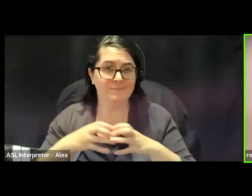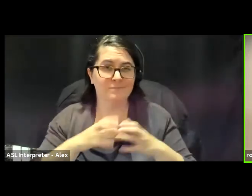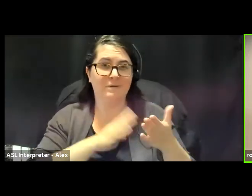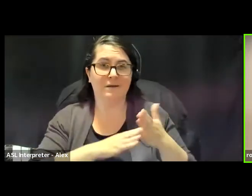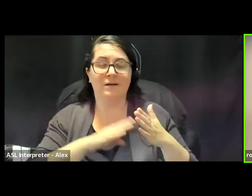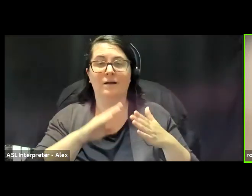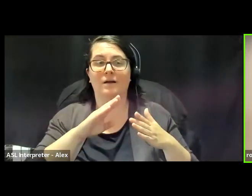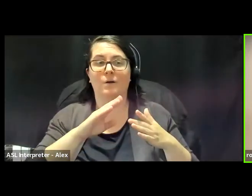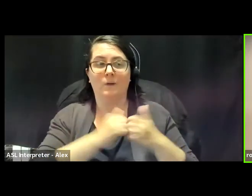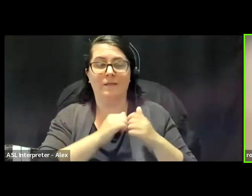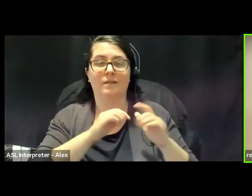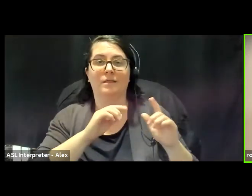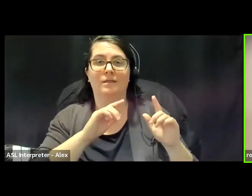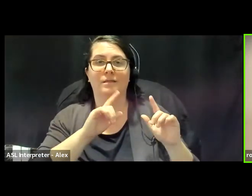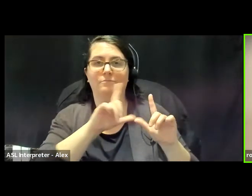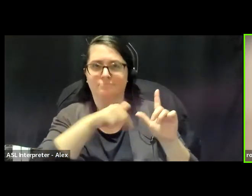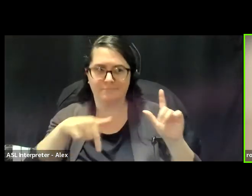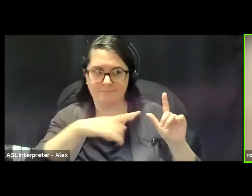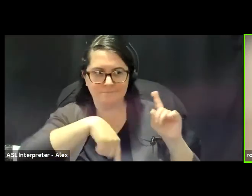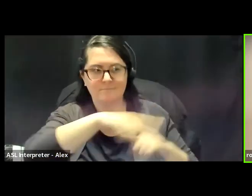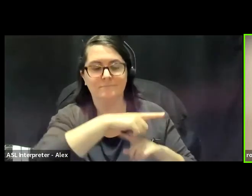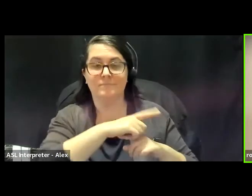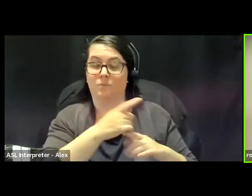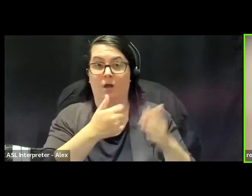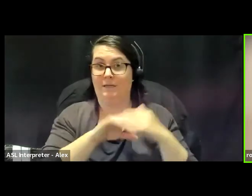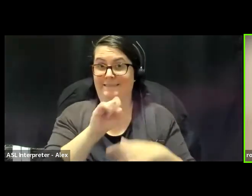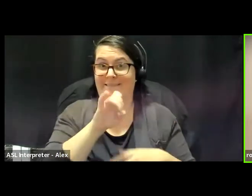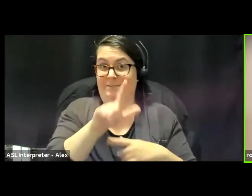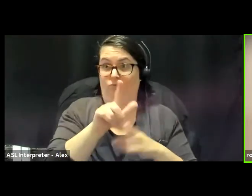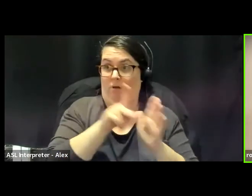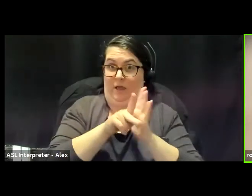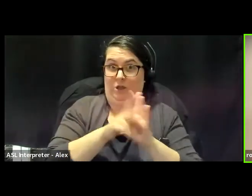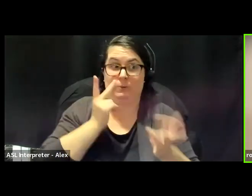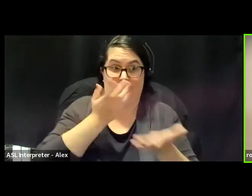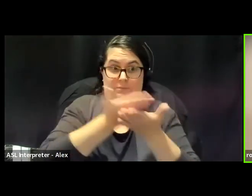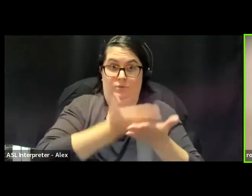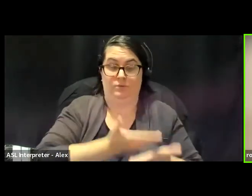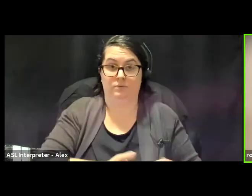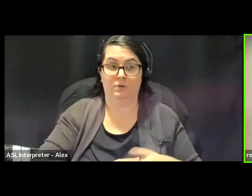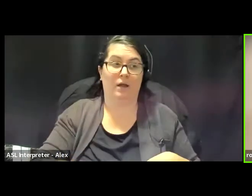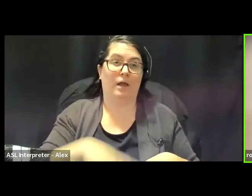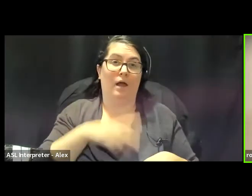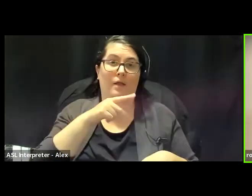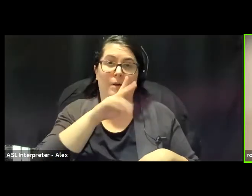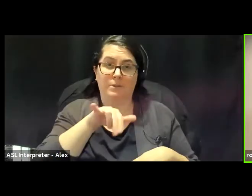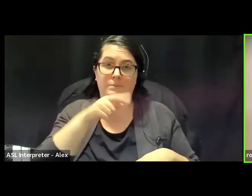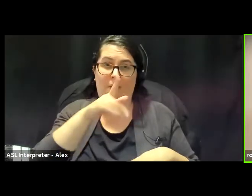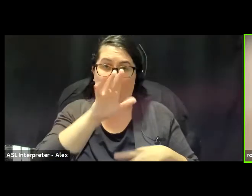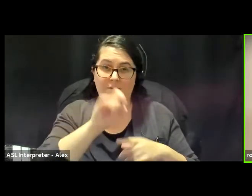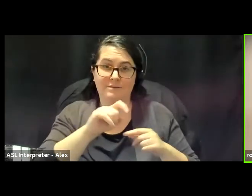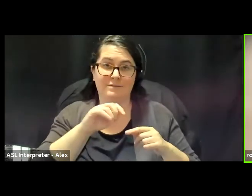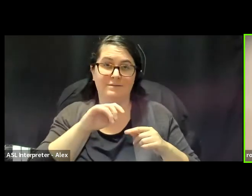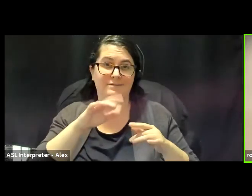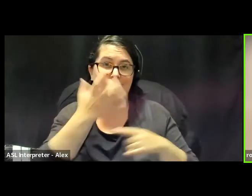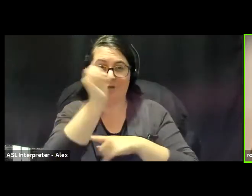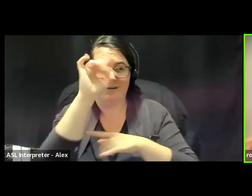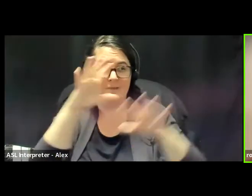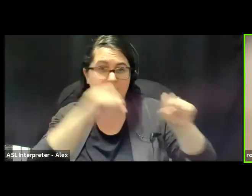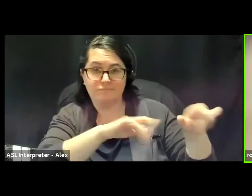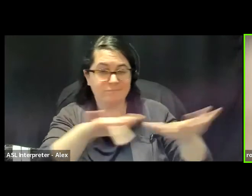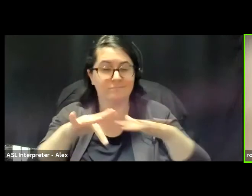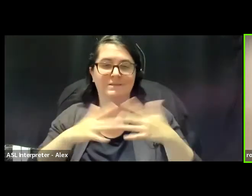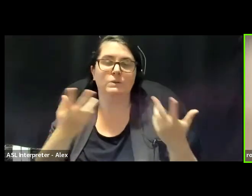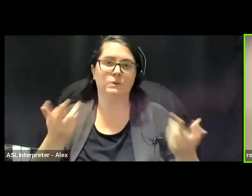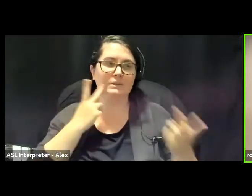particular has made abundantly clear, even in the context of serial killers in the history of the Pussy Palace raids, right. So it still somehow becomes,